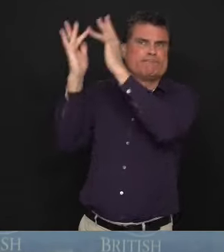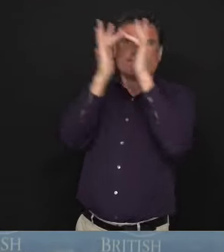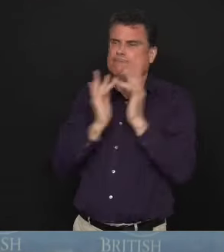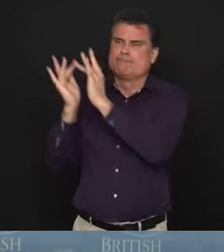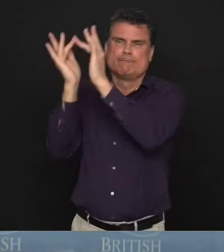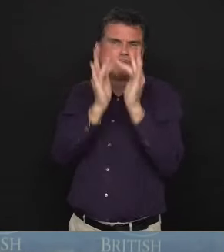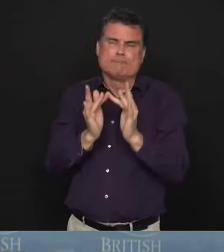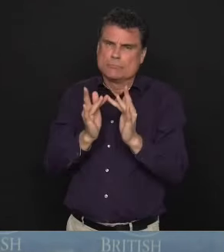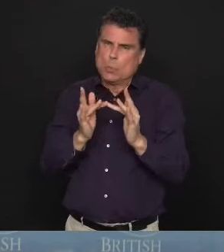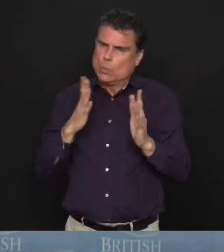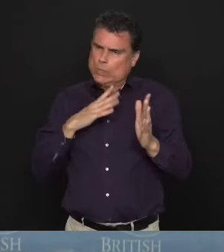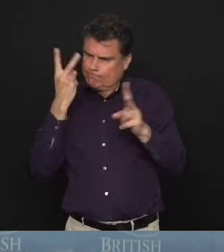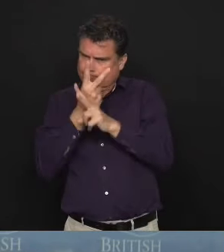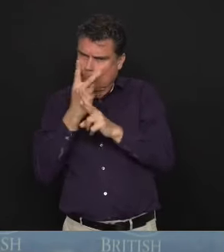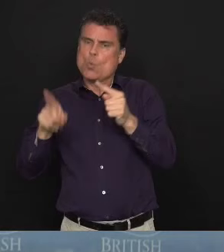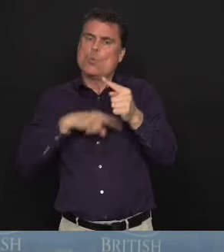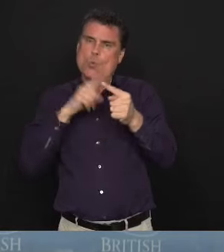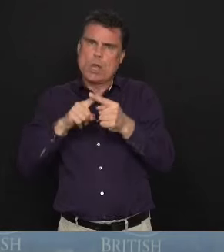Braden, Peak News.